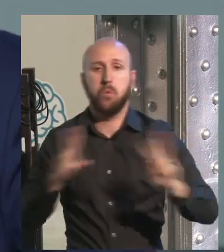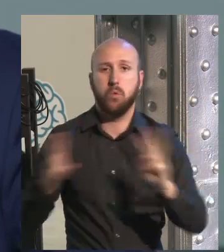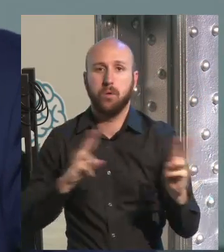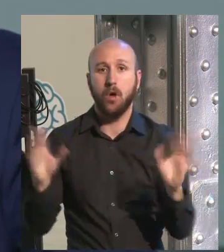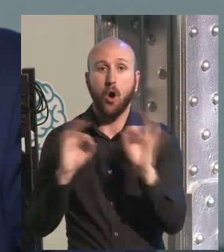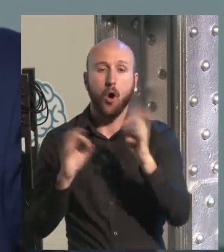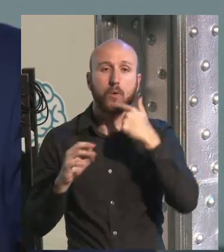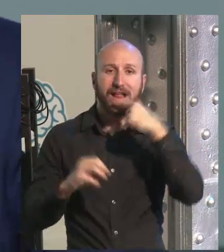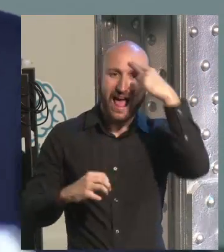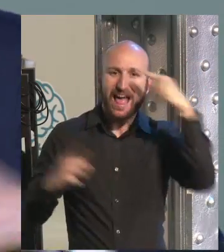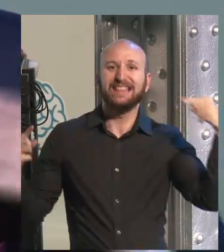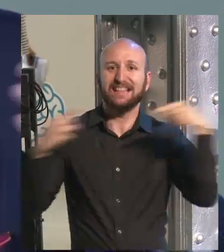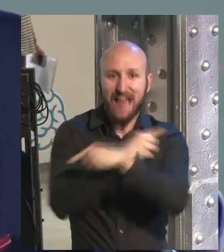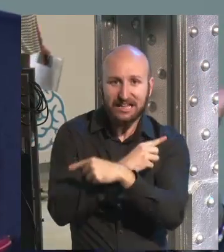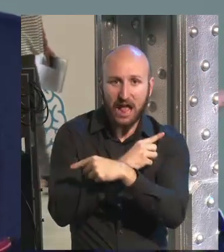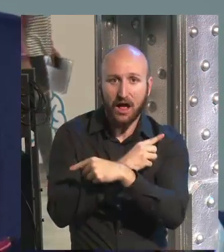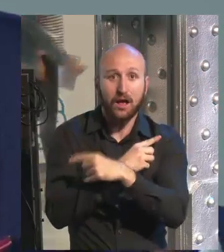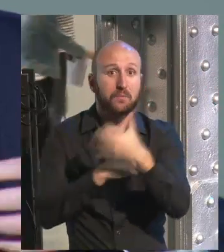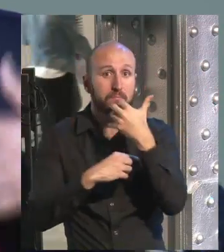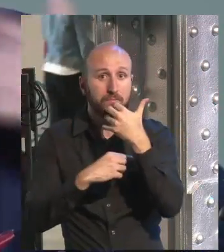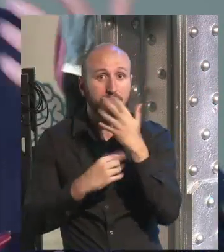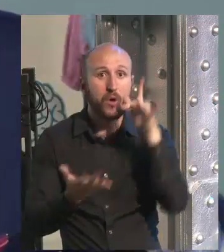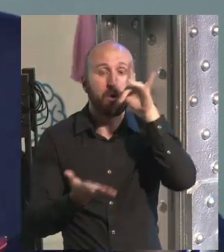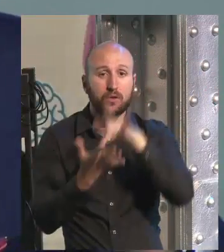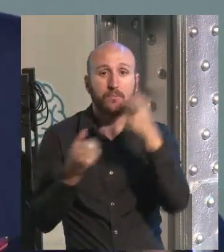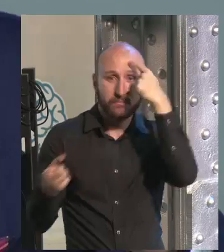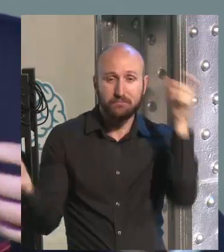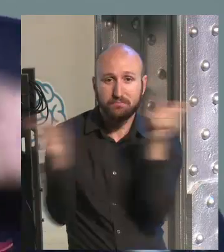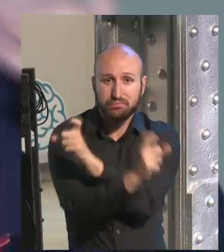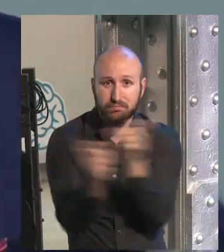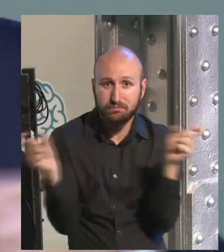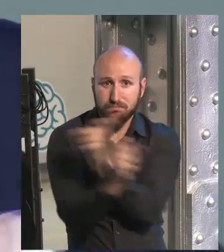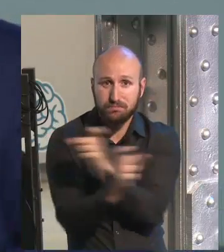dyslexia problems. So,